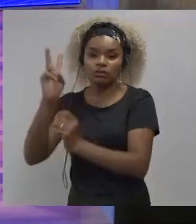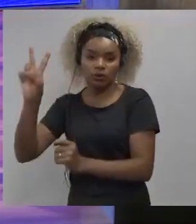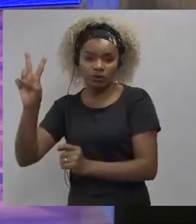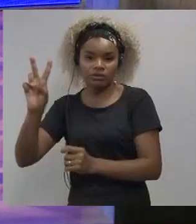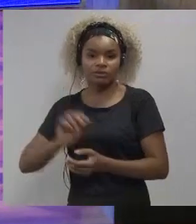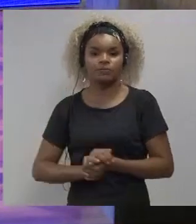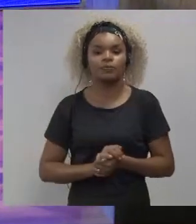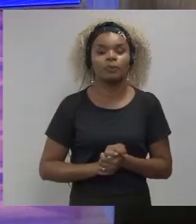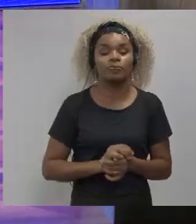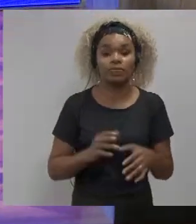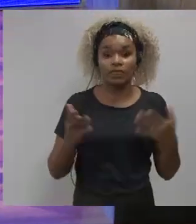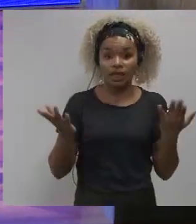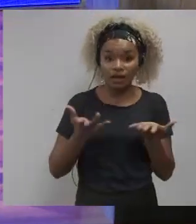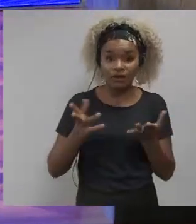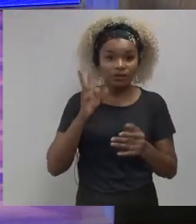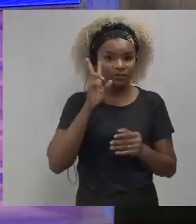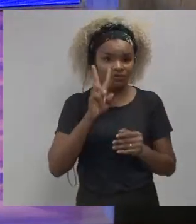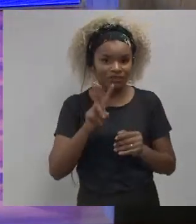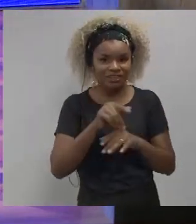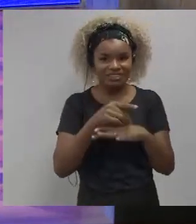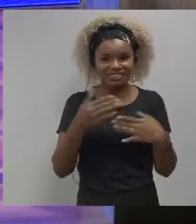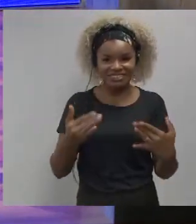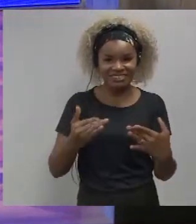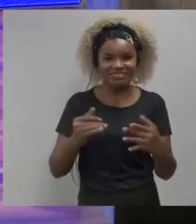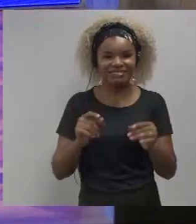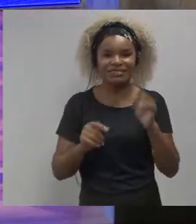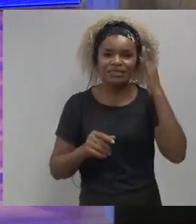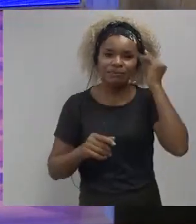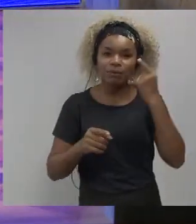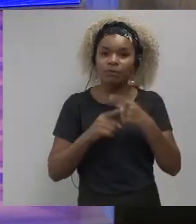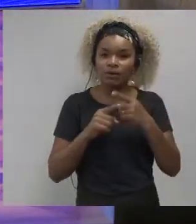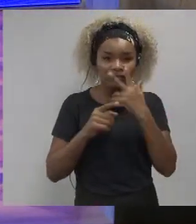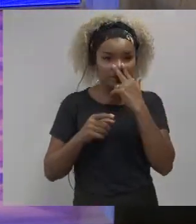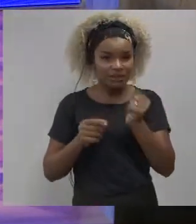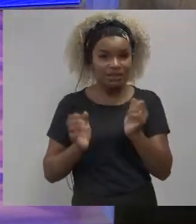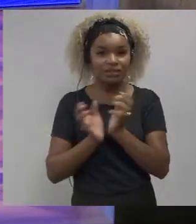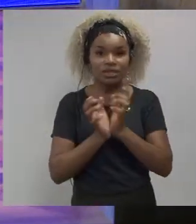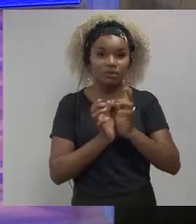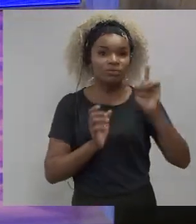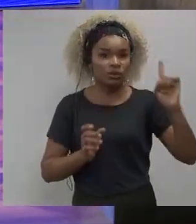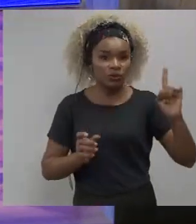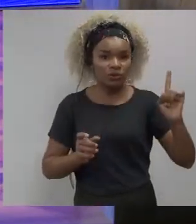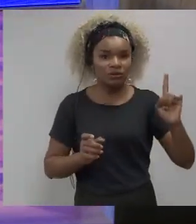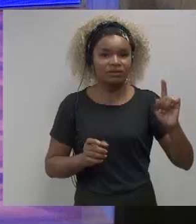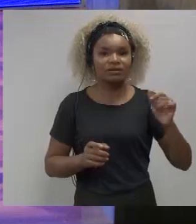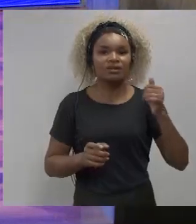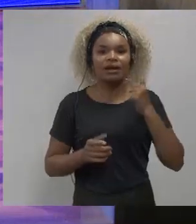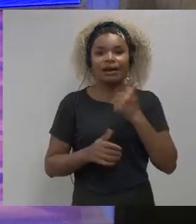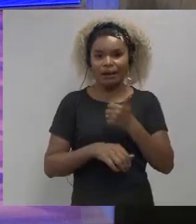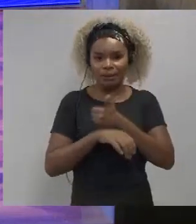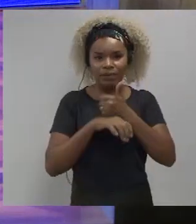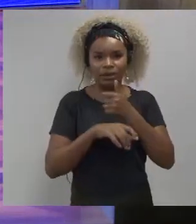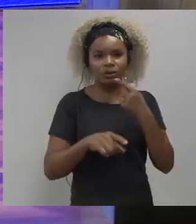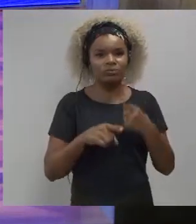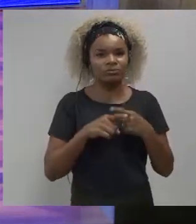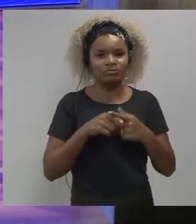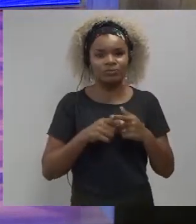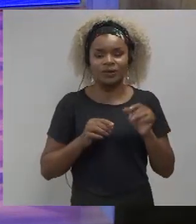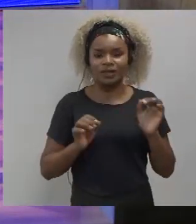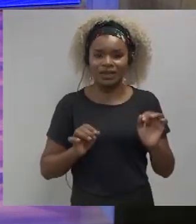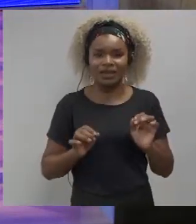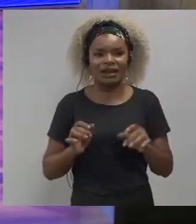okay I would love to hear why you think it's team two but the answer is indeed team one so the the